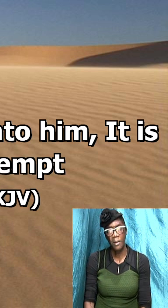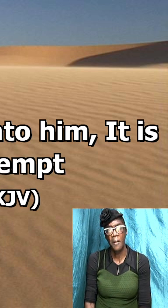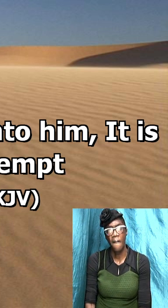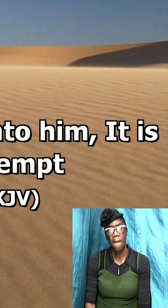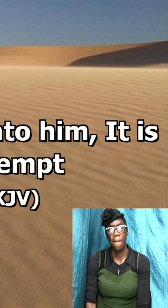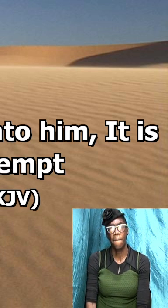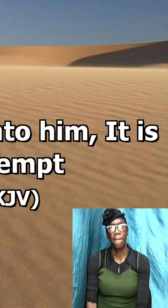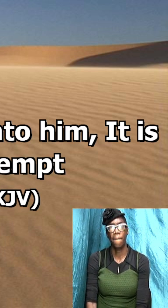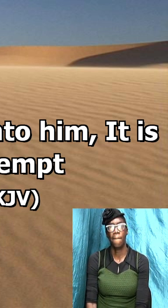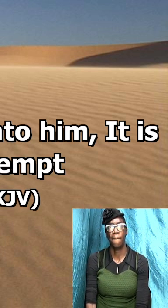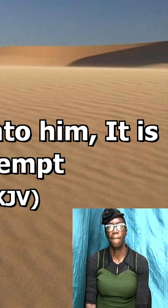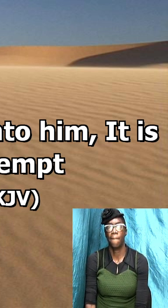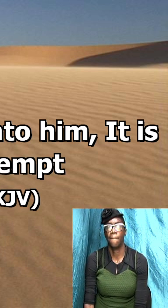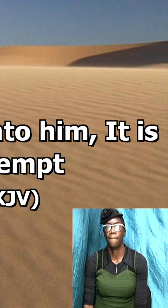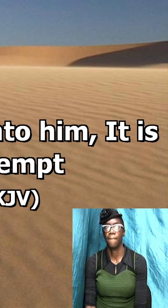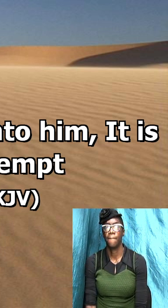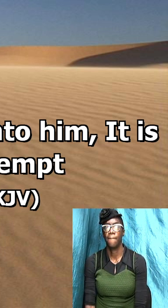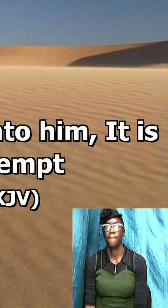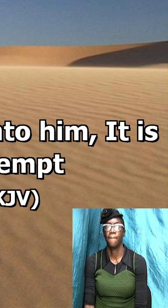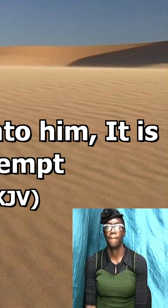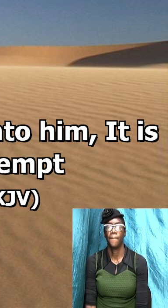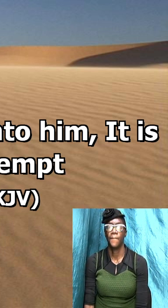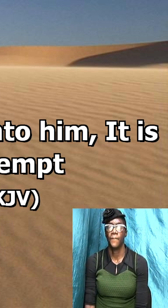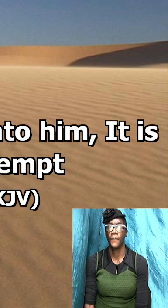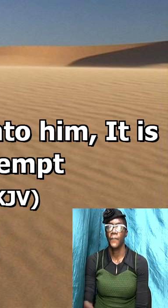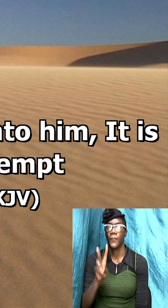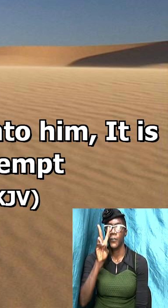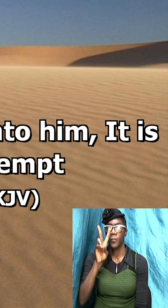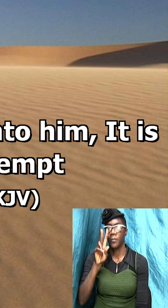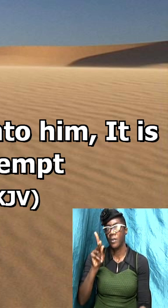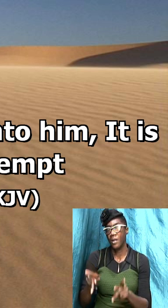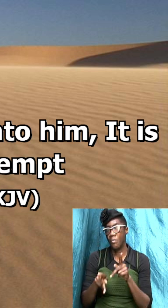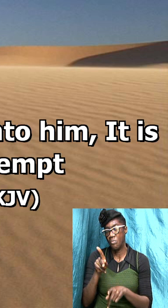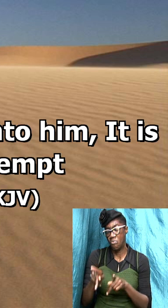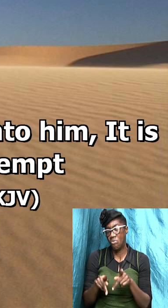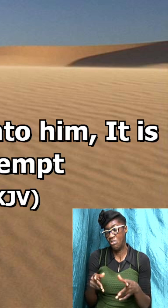so like I said earlier on two persons might be